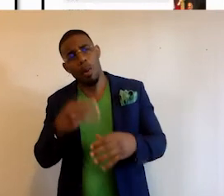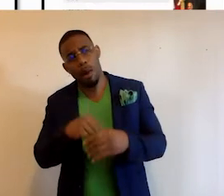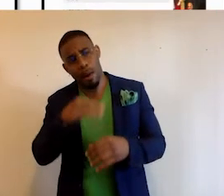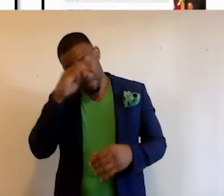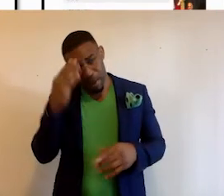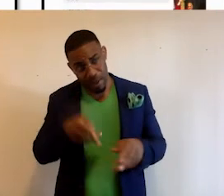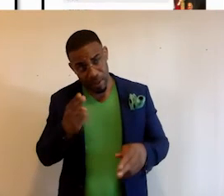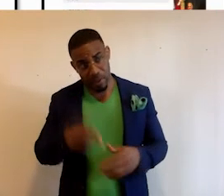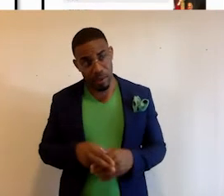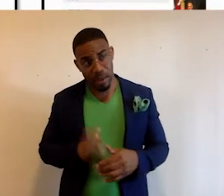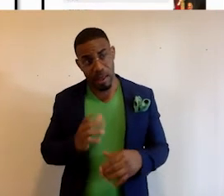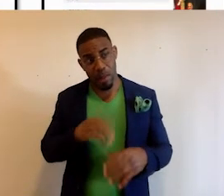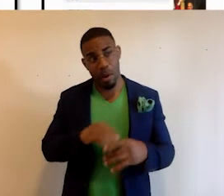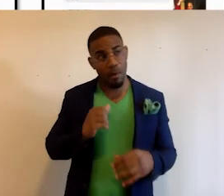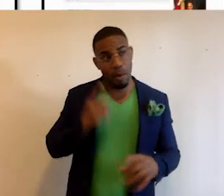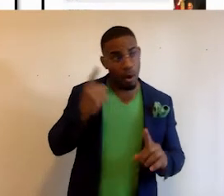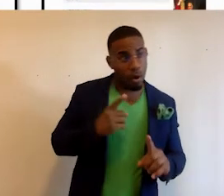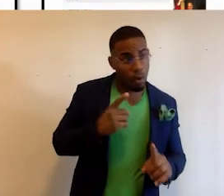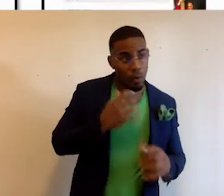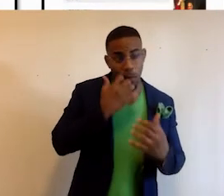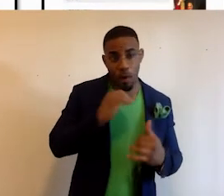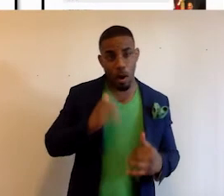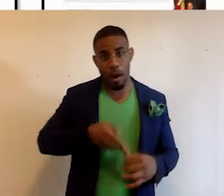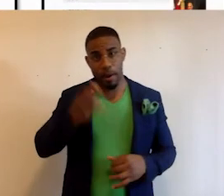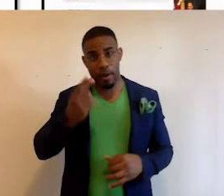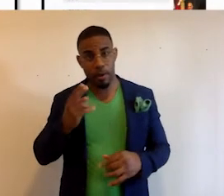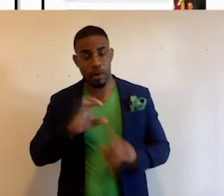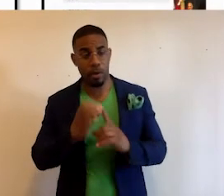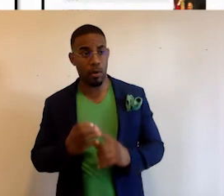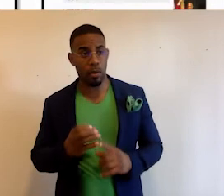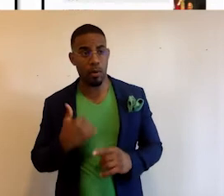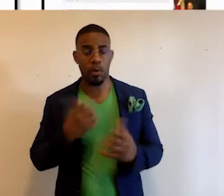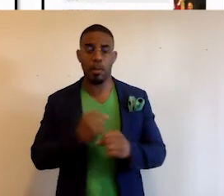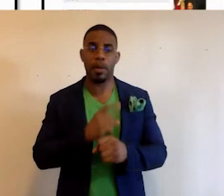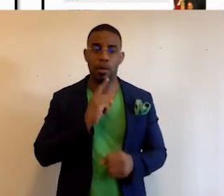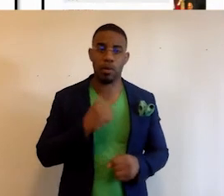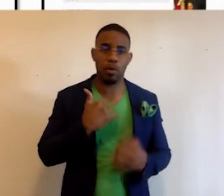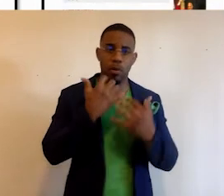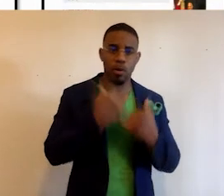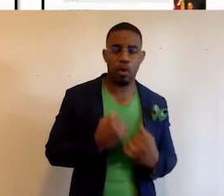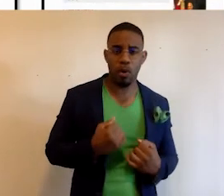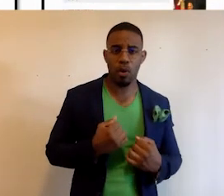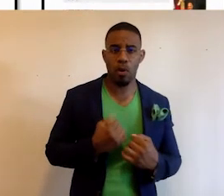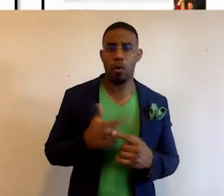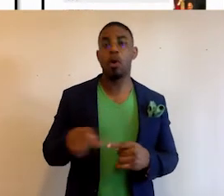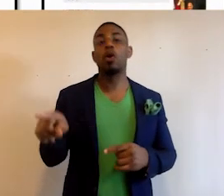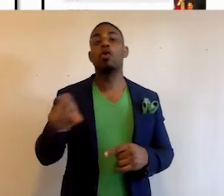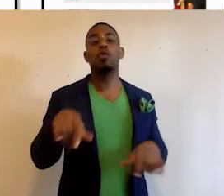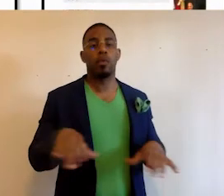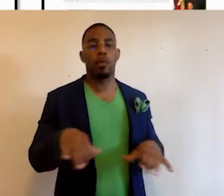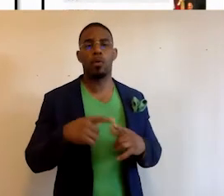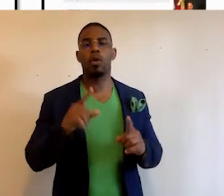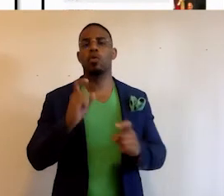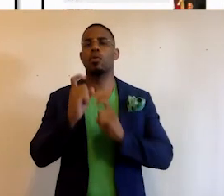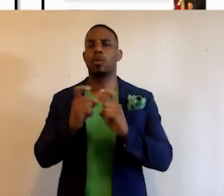of black history. And as a part of our goal of preserving our history and culture, we want to make sure we preserve what you have done and what you